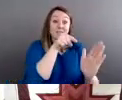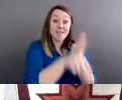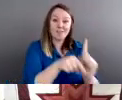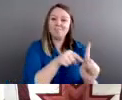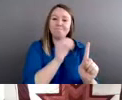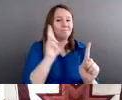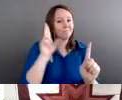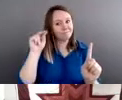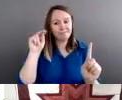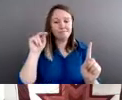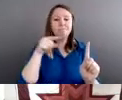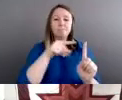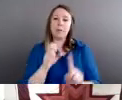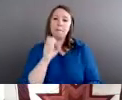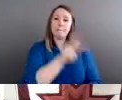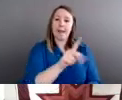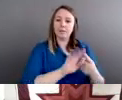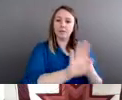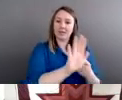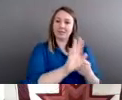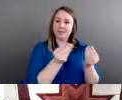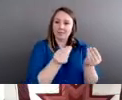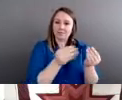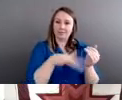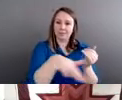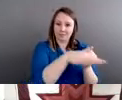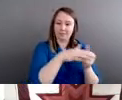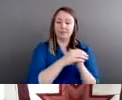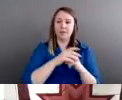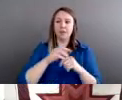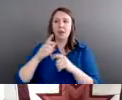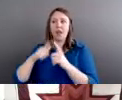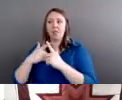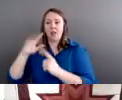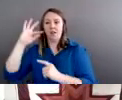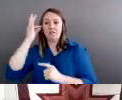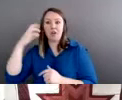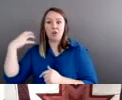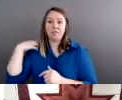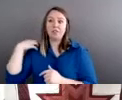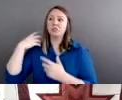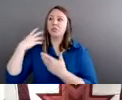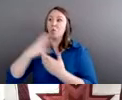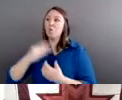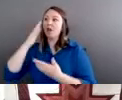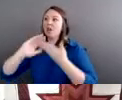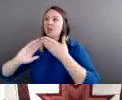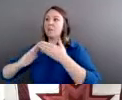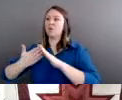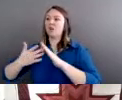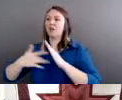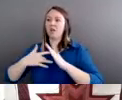that led to more outrage again from federal officials and from the white community who said this is not